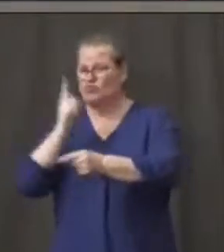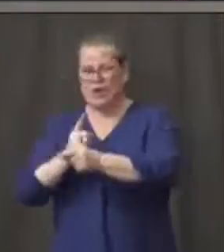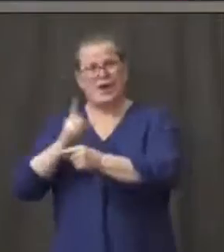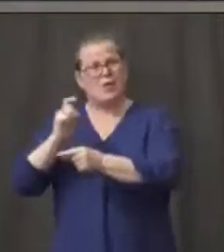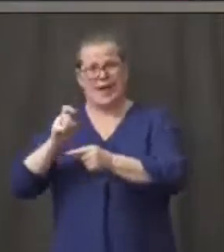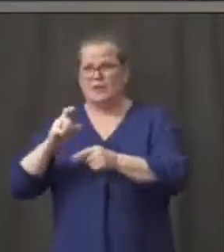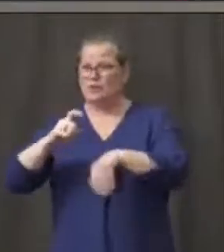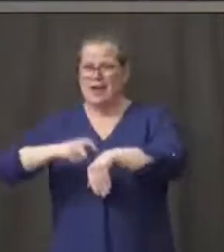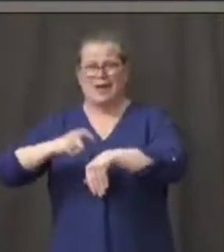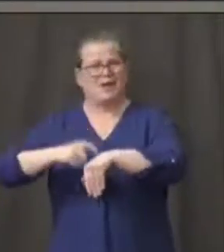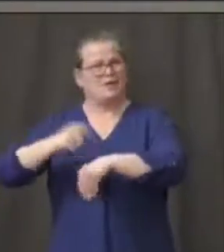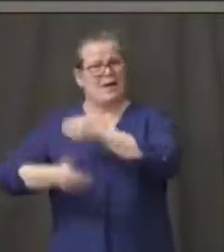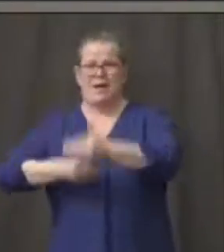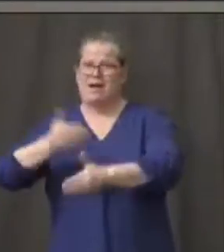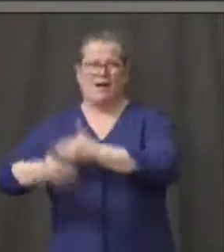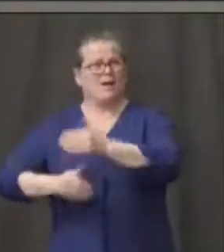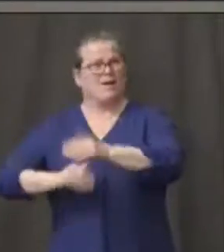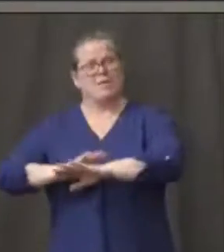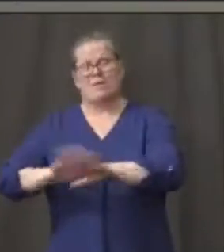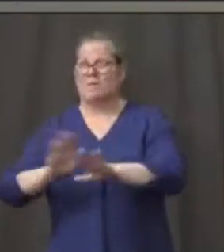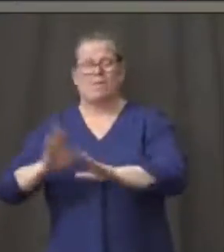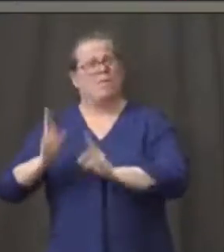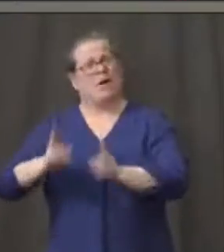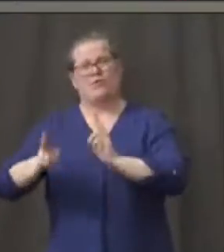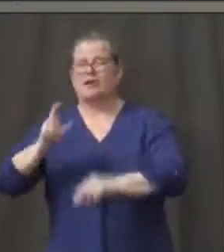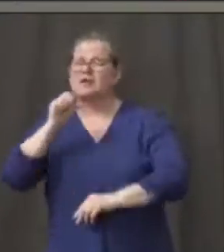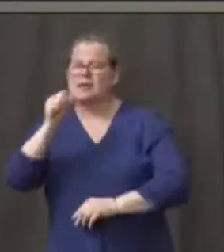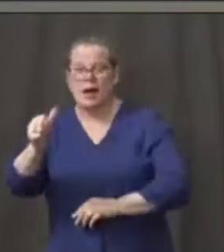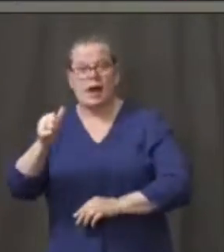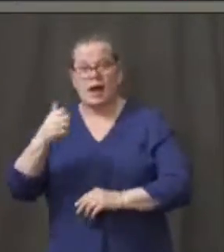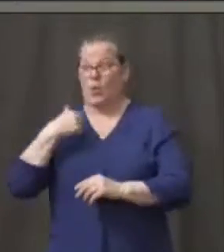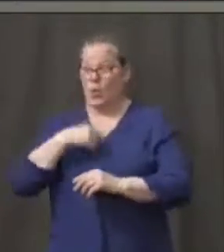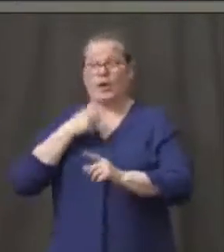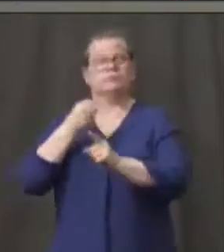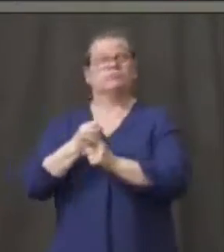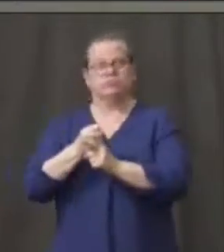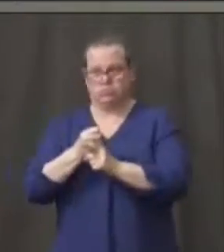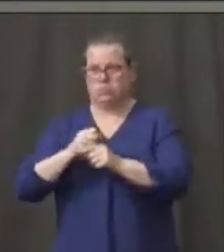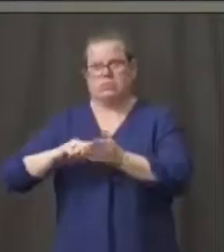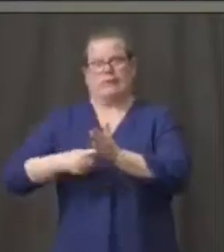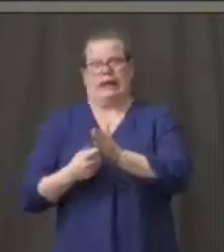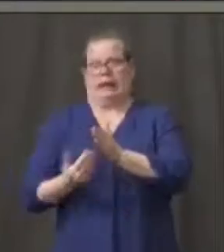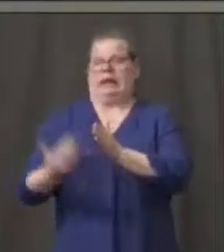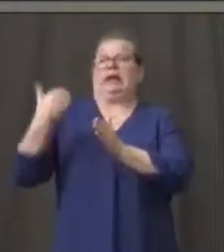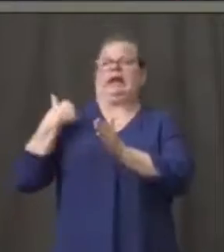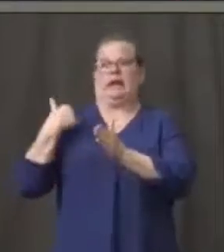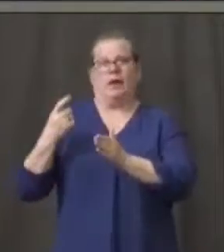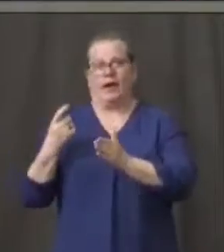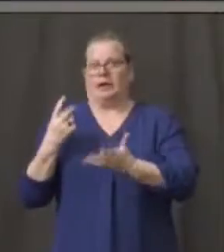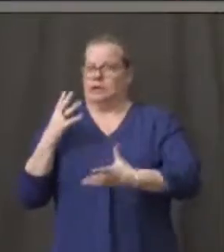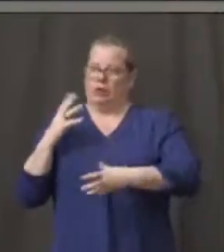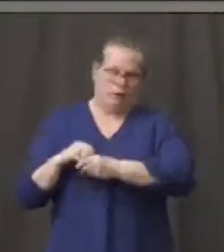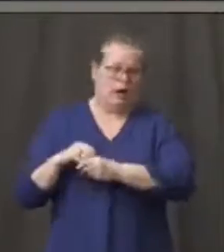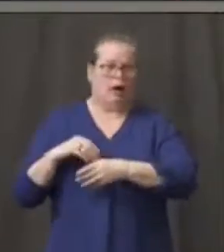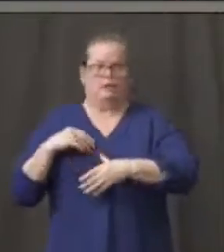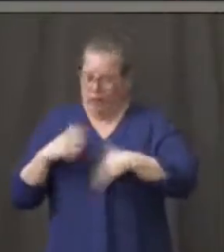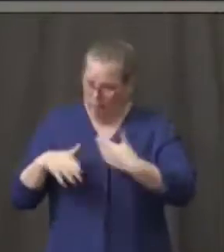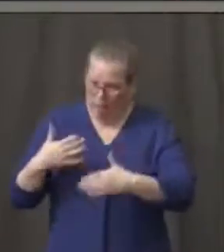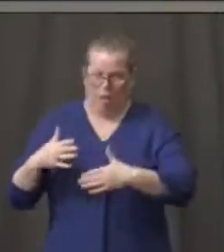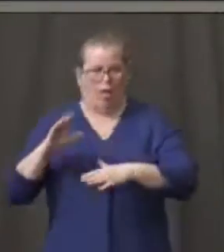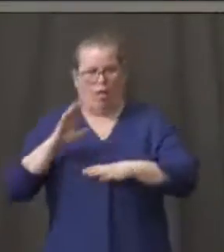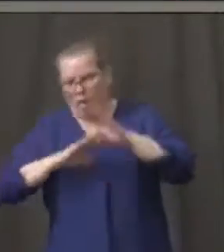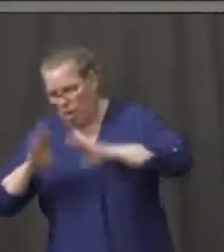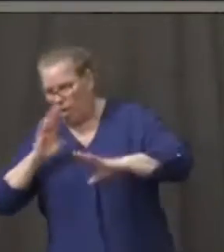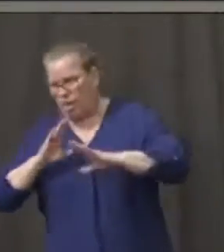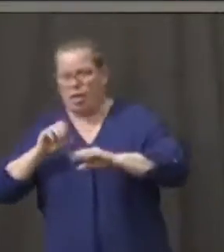hit the ground running. And I think we're leading the charge because we had to do that early on. So politics aside, this is not what